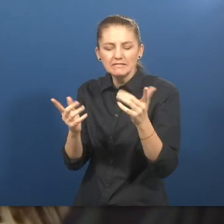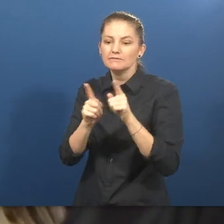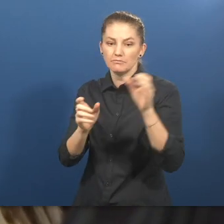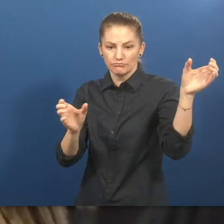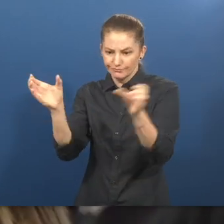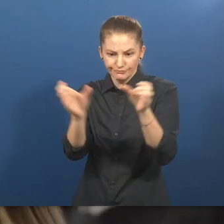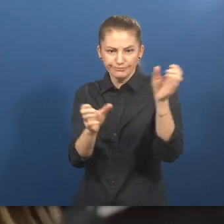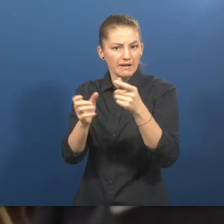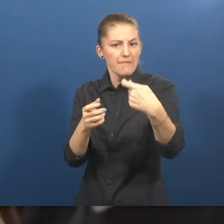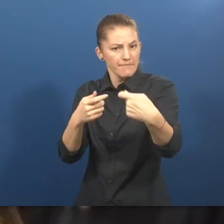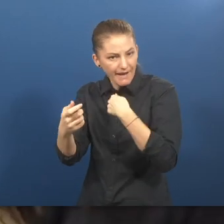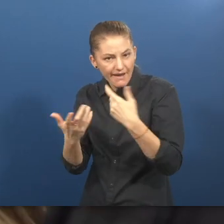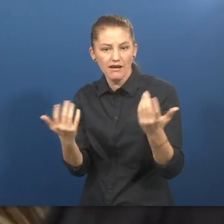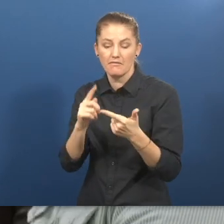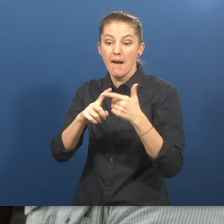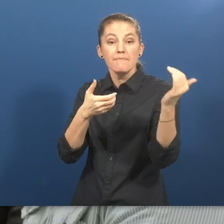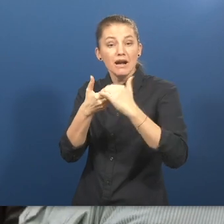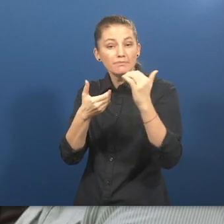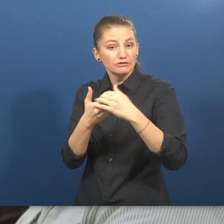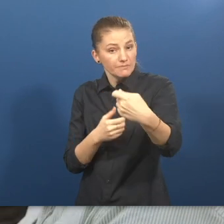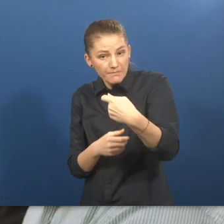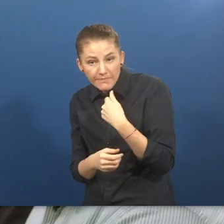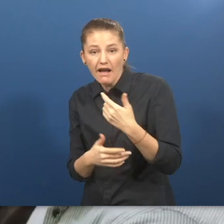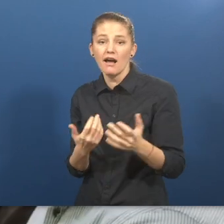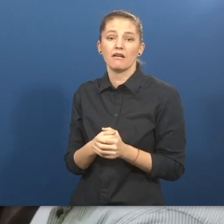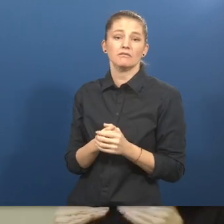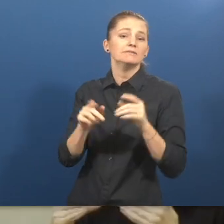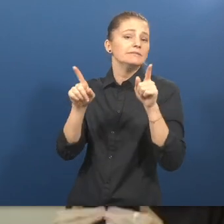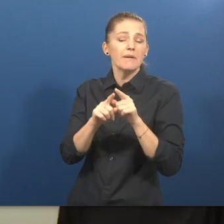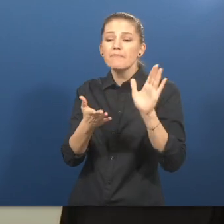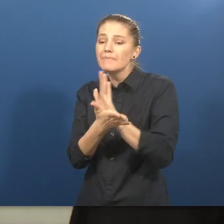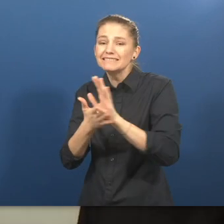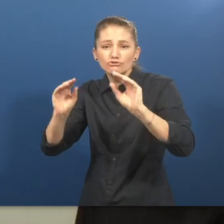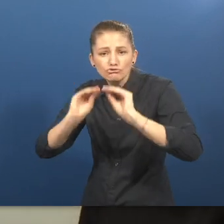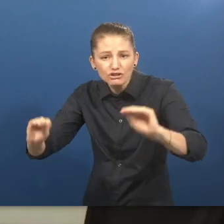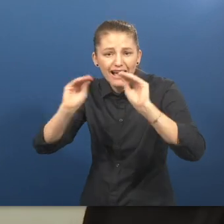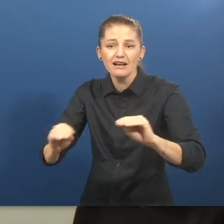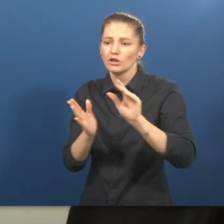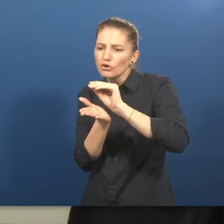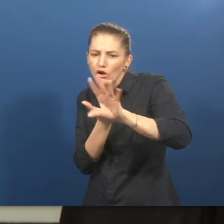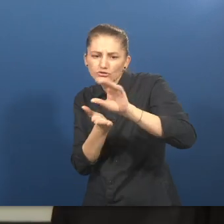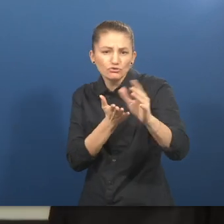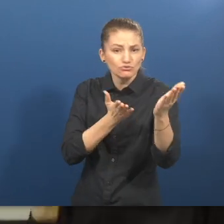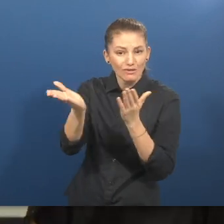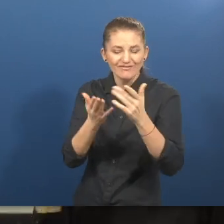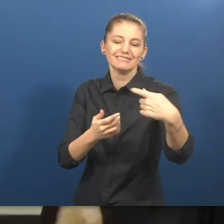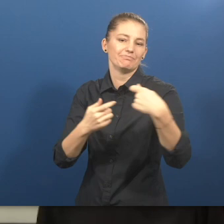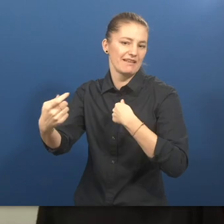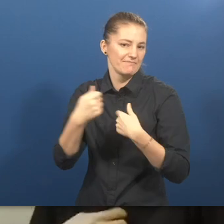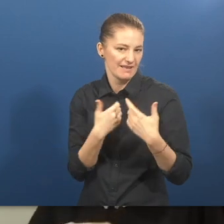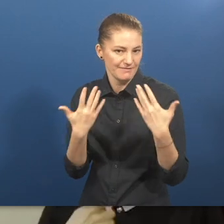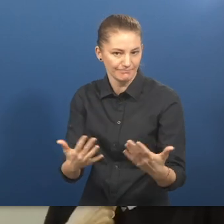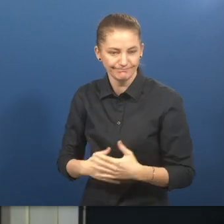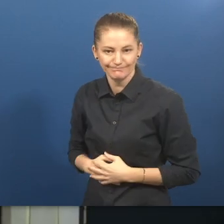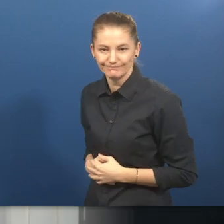commissions membership subscriptions thanks to our job board business trainings and also consultancy services